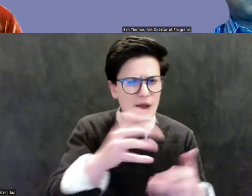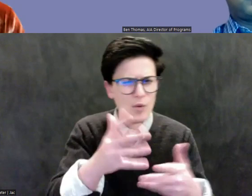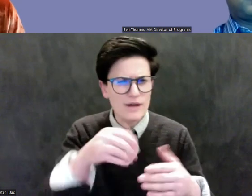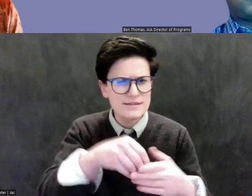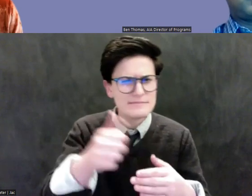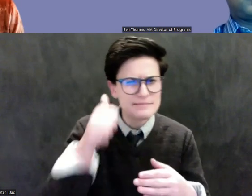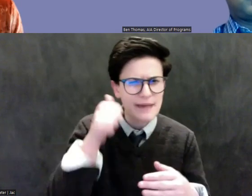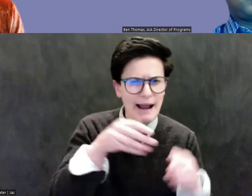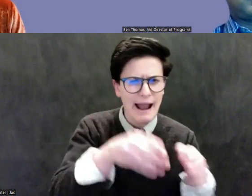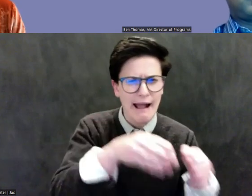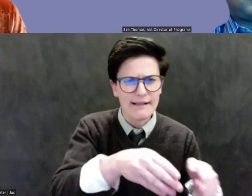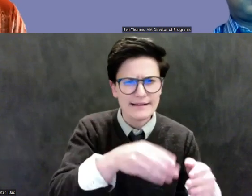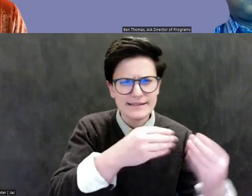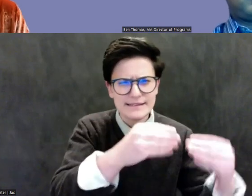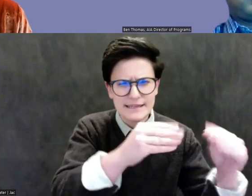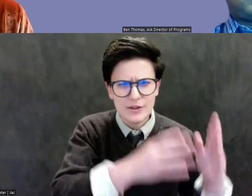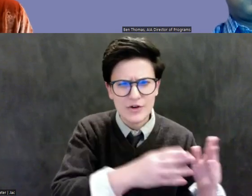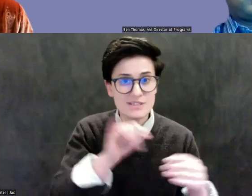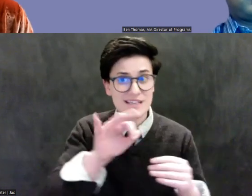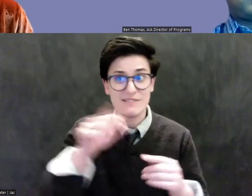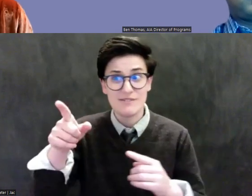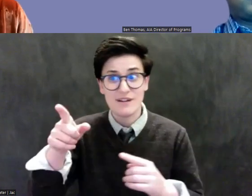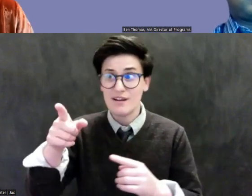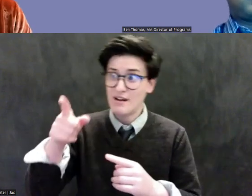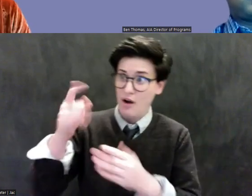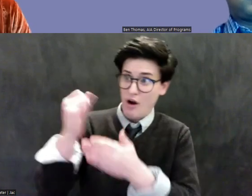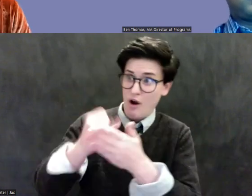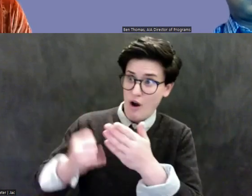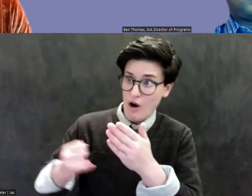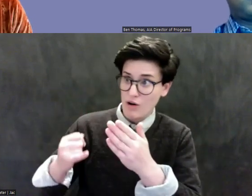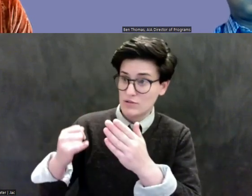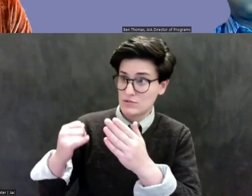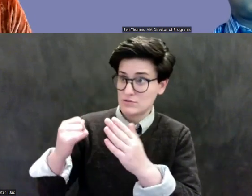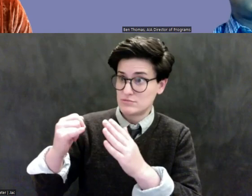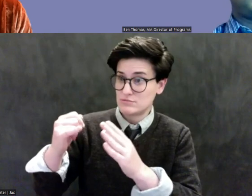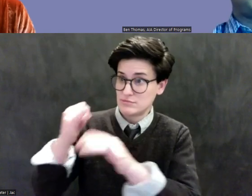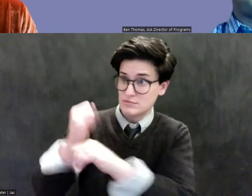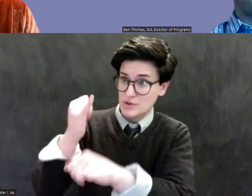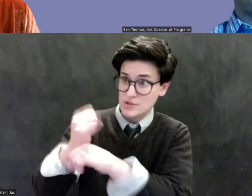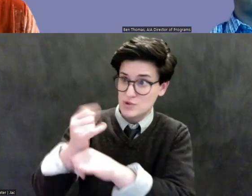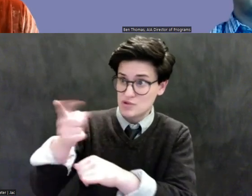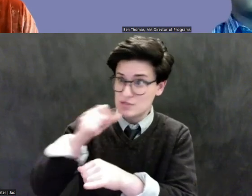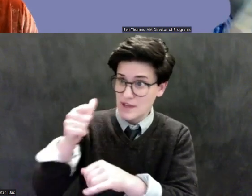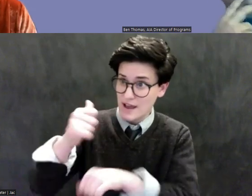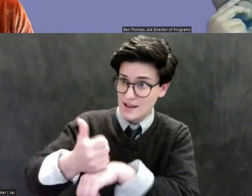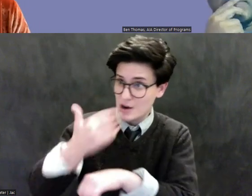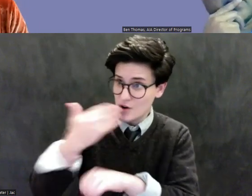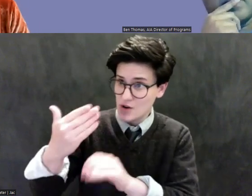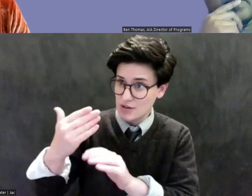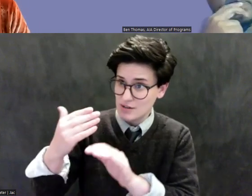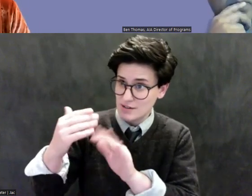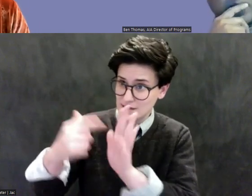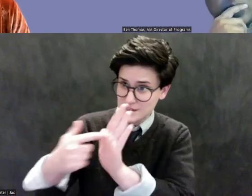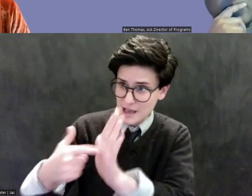if the height of the art market isn't setting that example, how bad is the rest? And this is something that I think it's important.